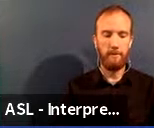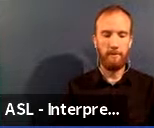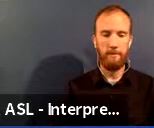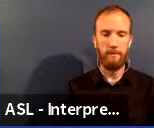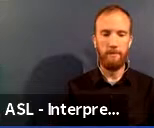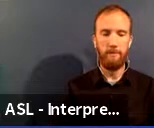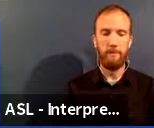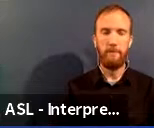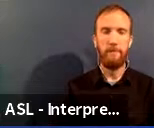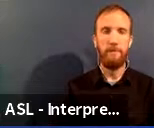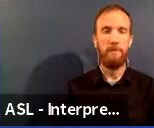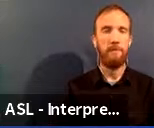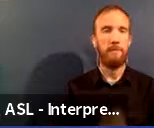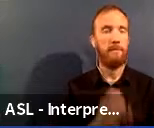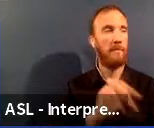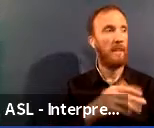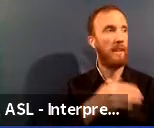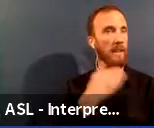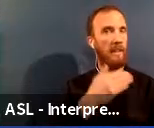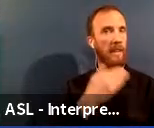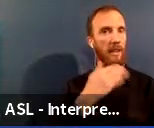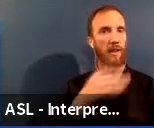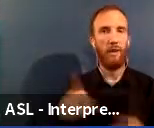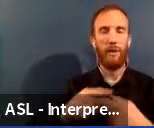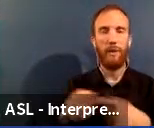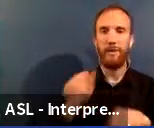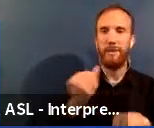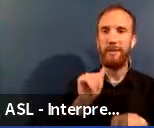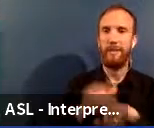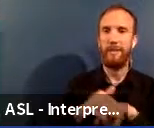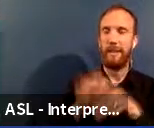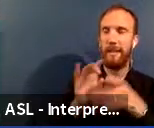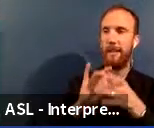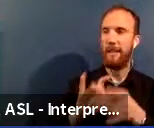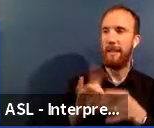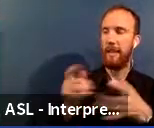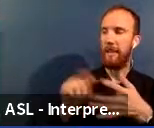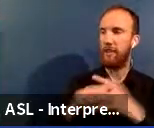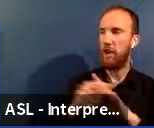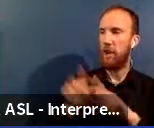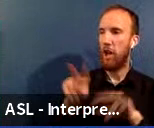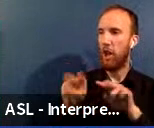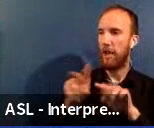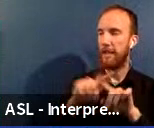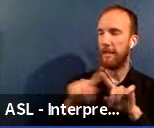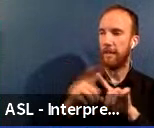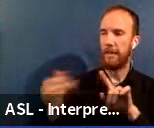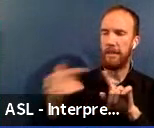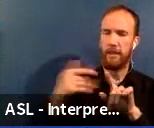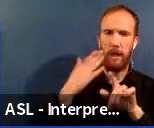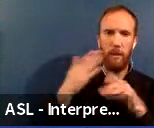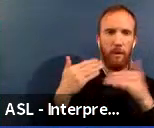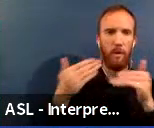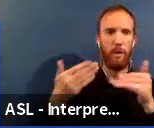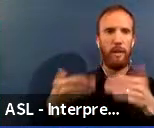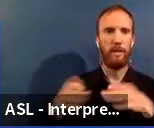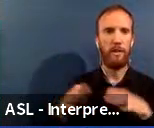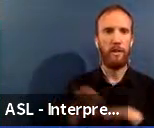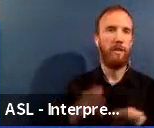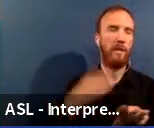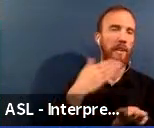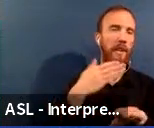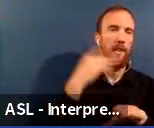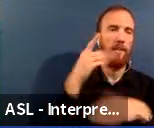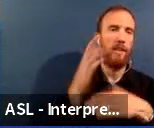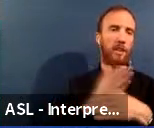I'm sorry, Roberta, as soon as you dropped the link, I started looking at the tool. So let me close out, um, what you were sending me. Thank you for sharing